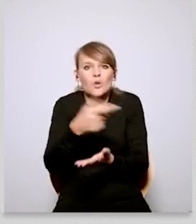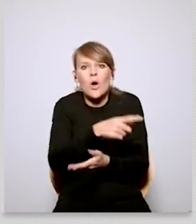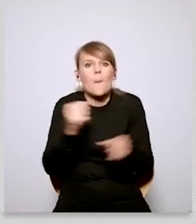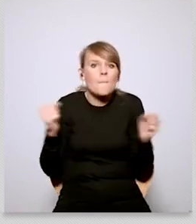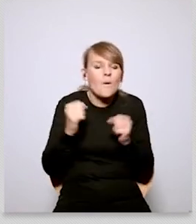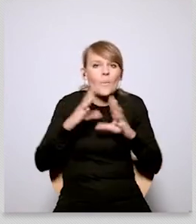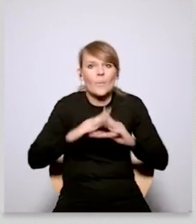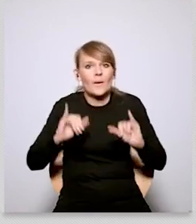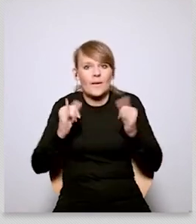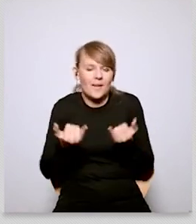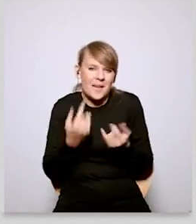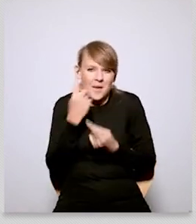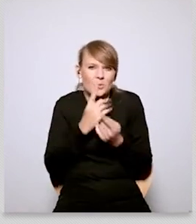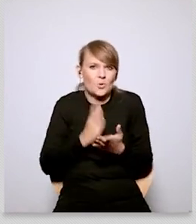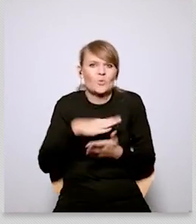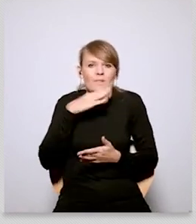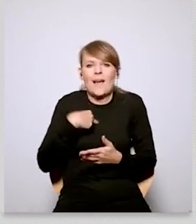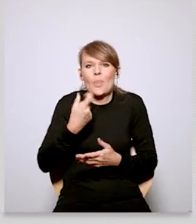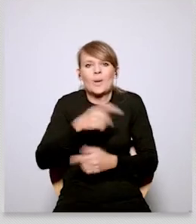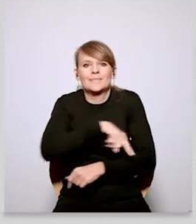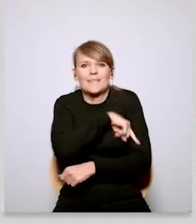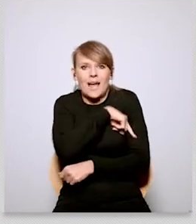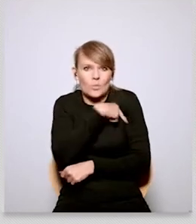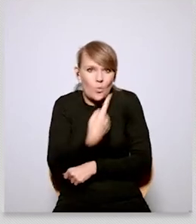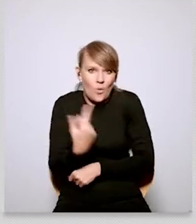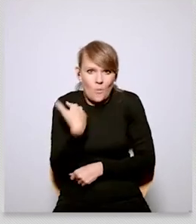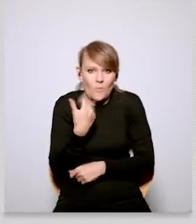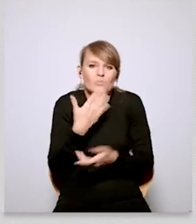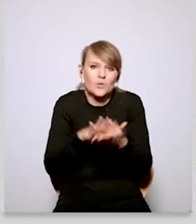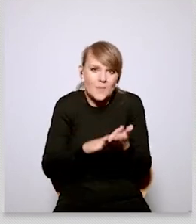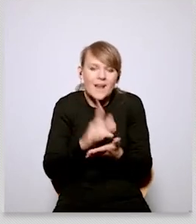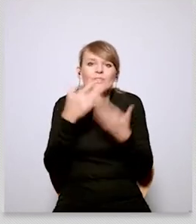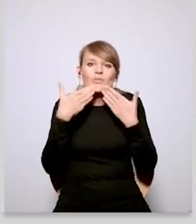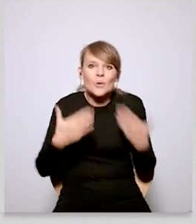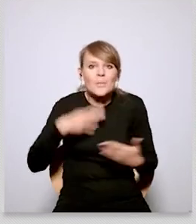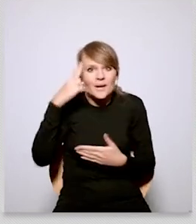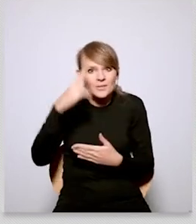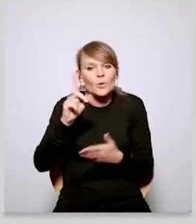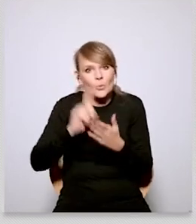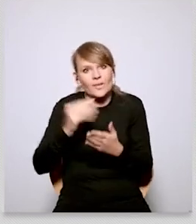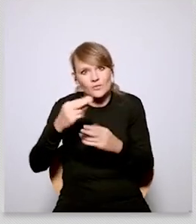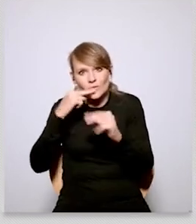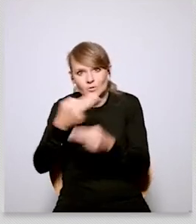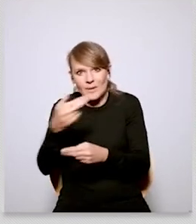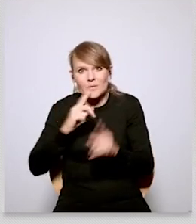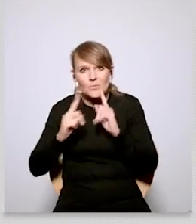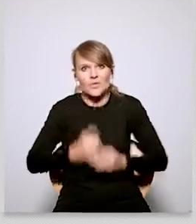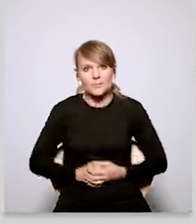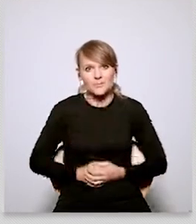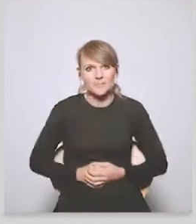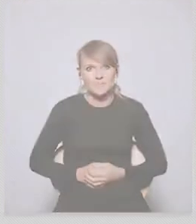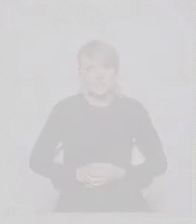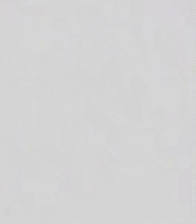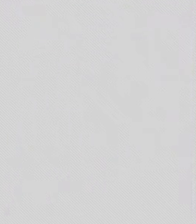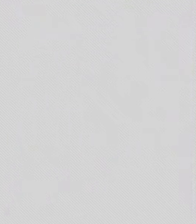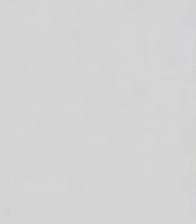that one mind so we need to think a lot about how we can address these fears of those people so that's